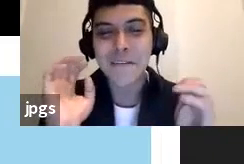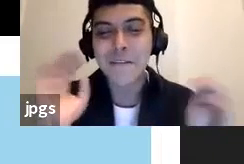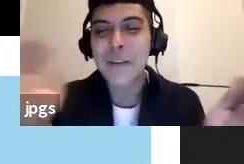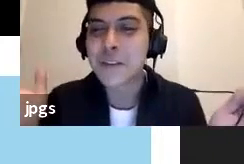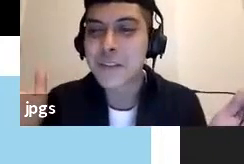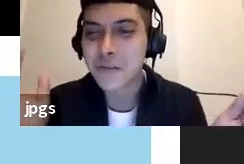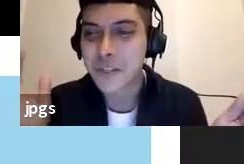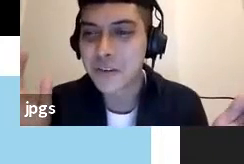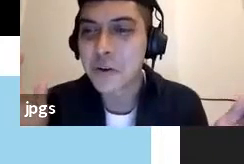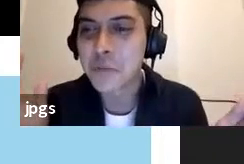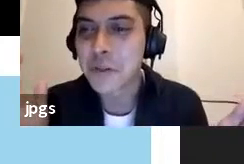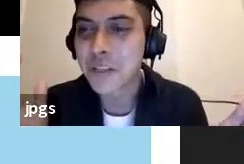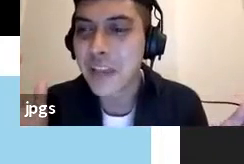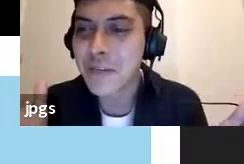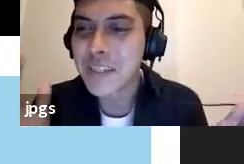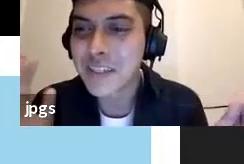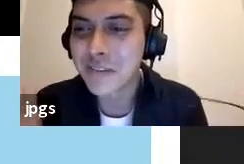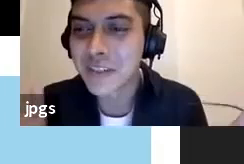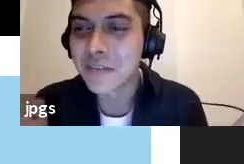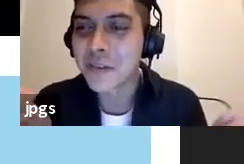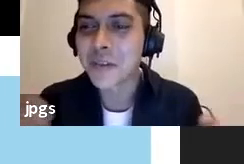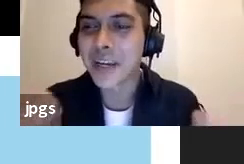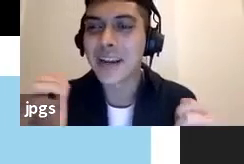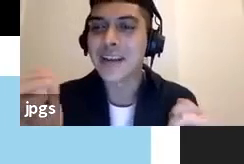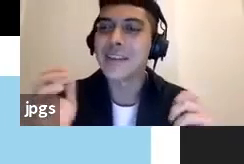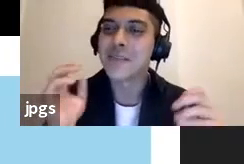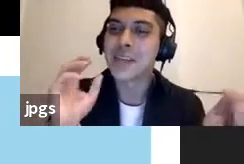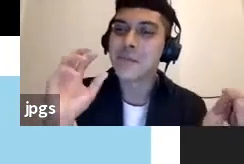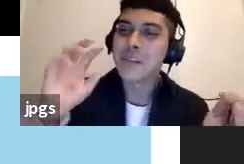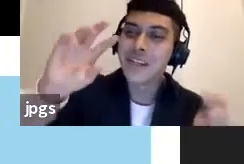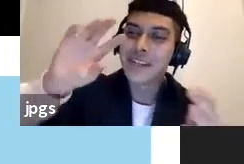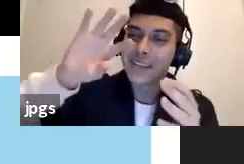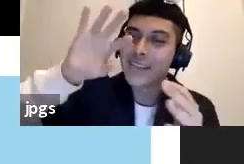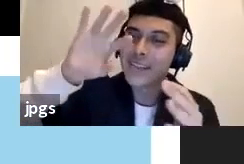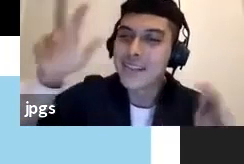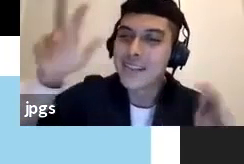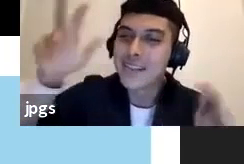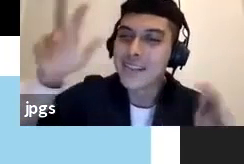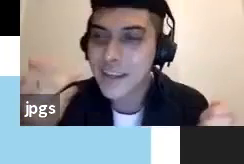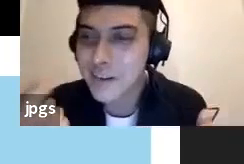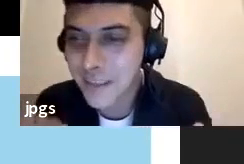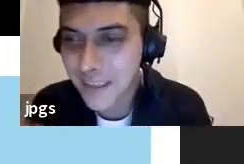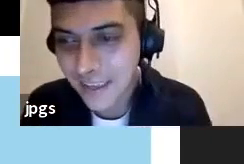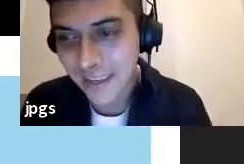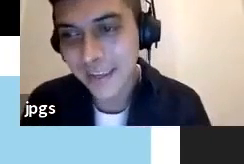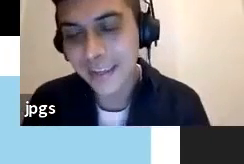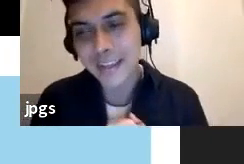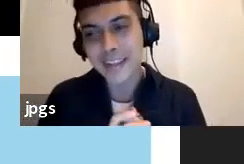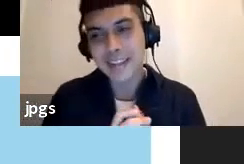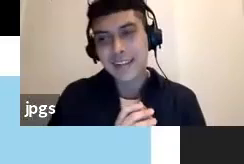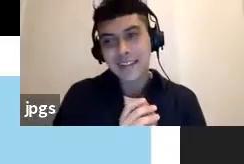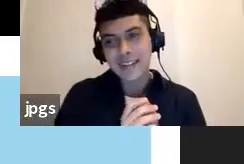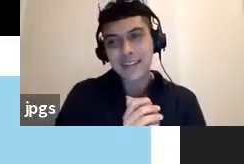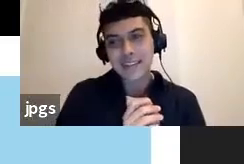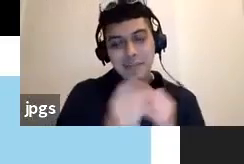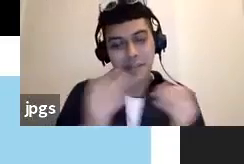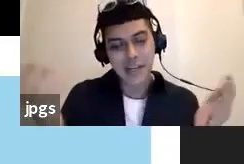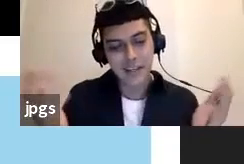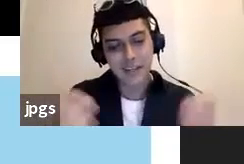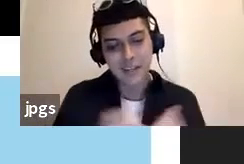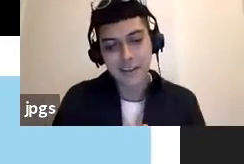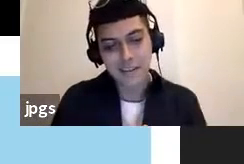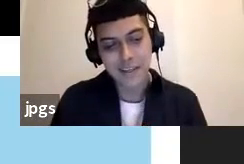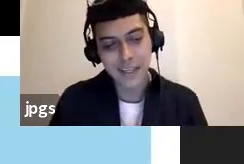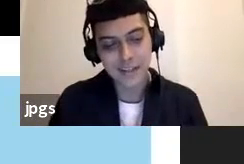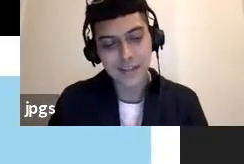fields of the norfolk have been shifting from canada to siberia and they're attending to the south uh this is